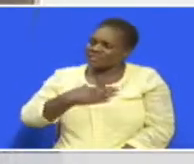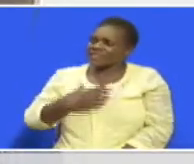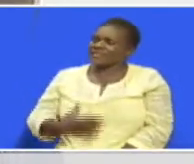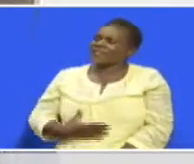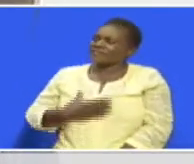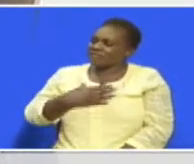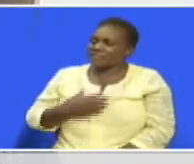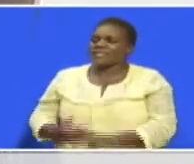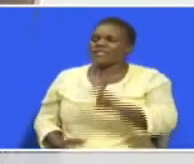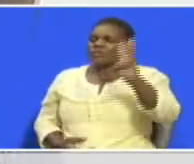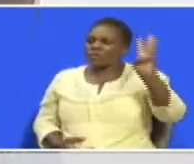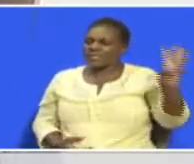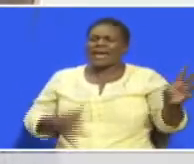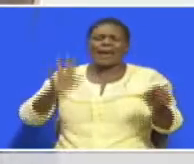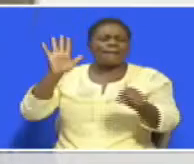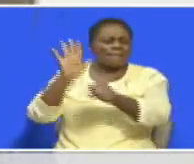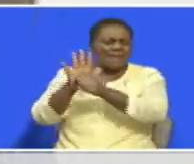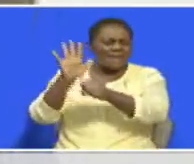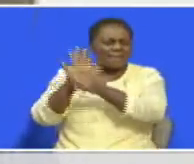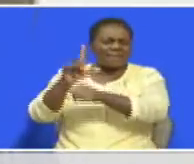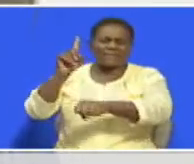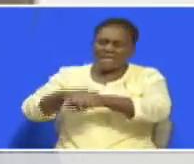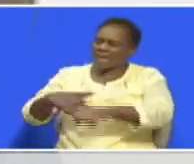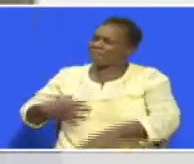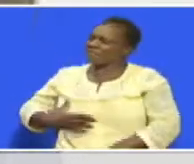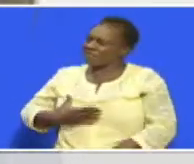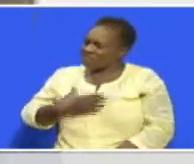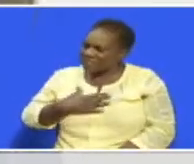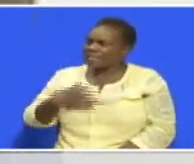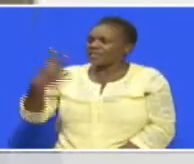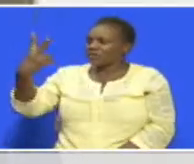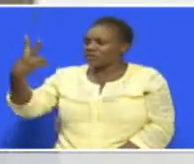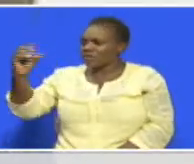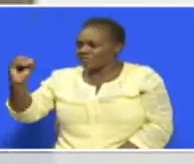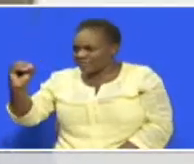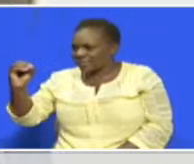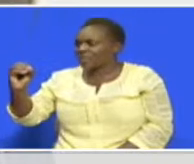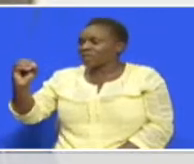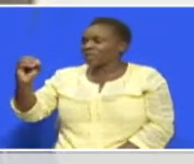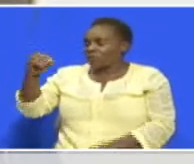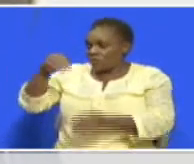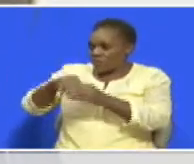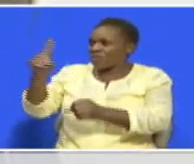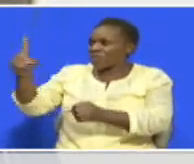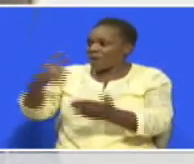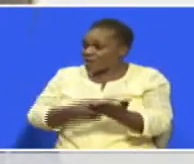if he visited western Kenya 20 times per week